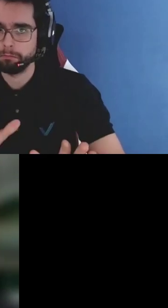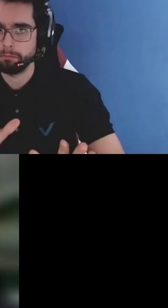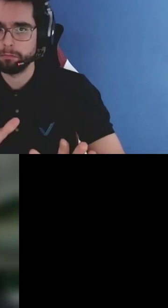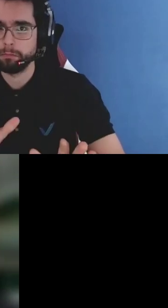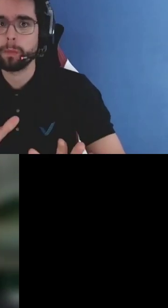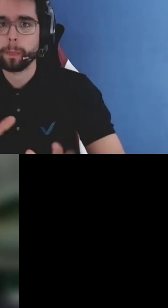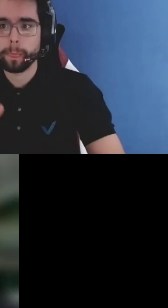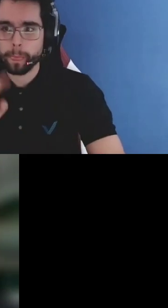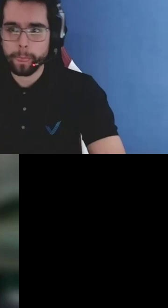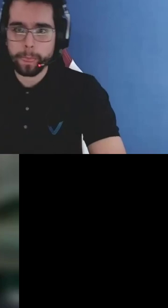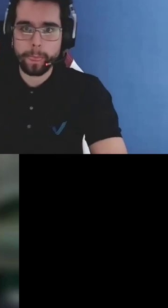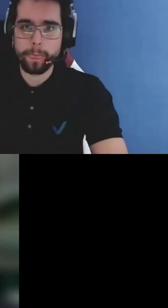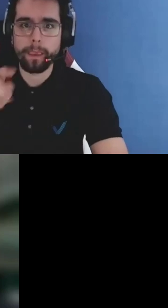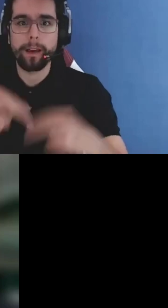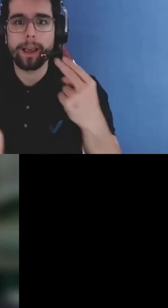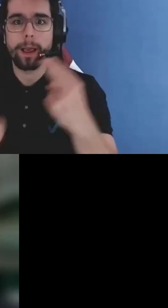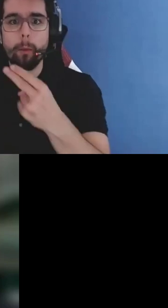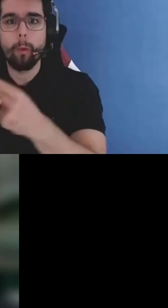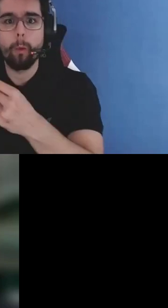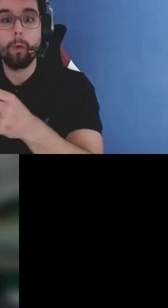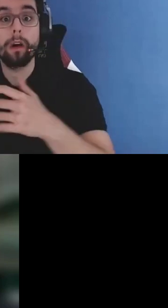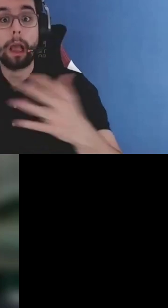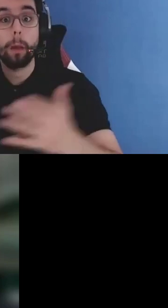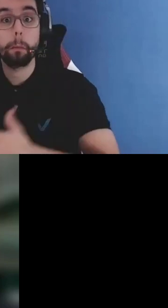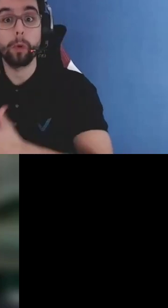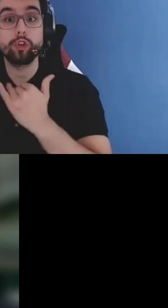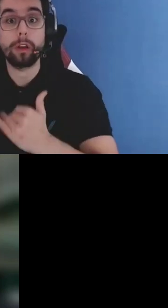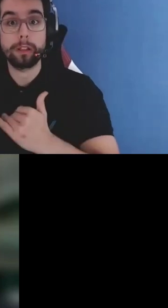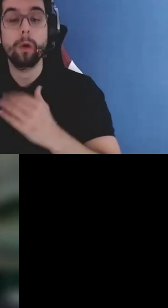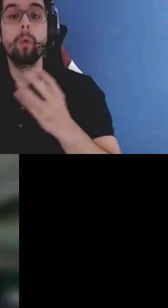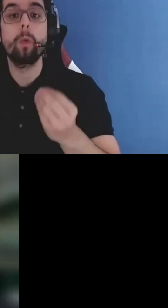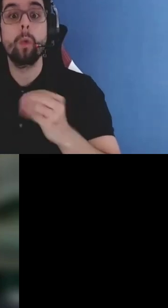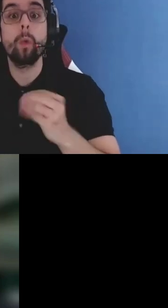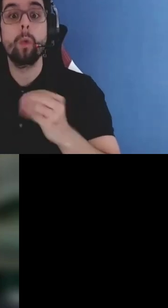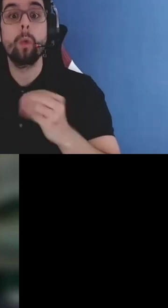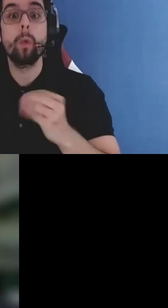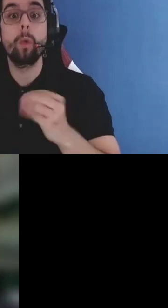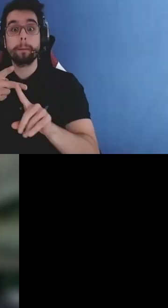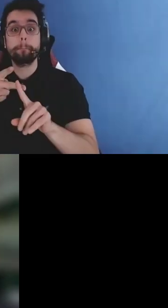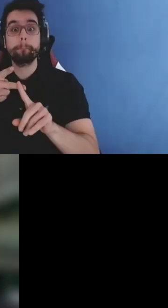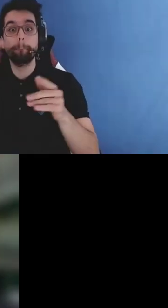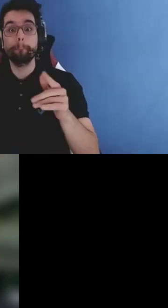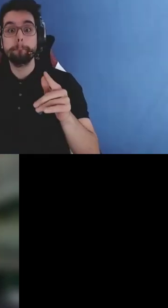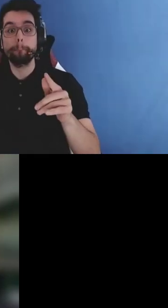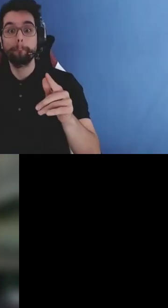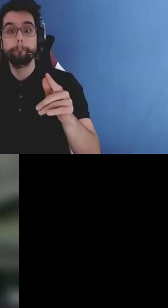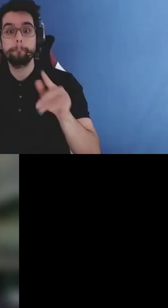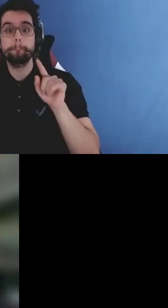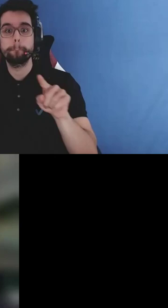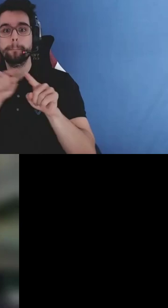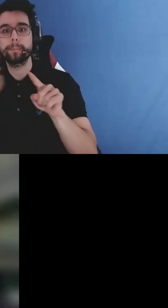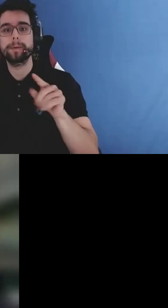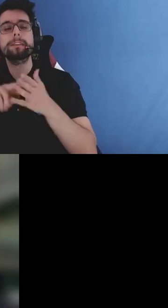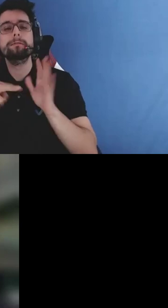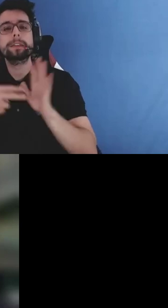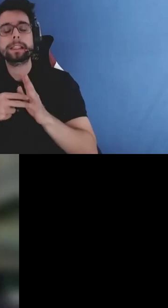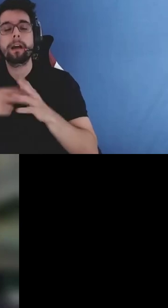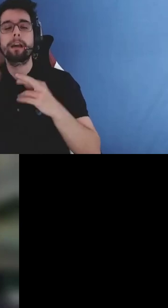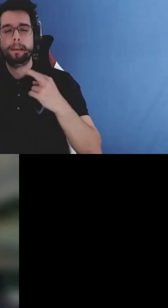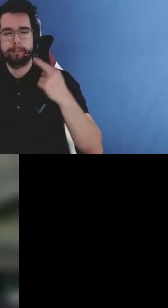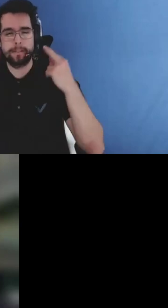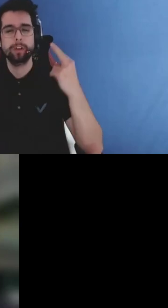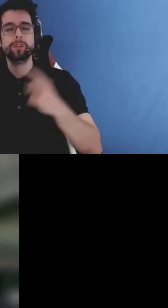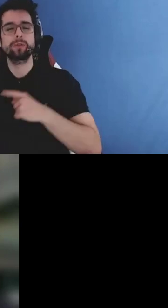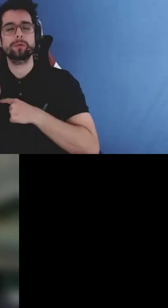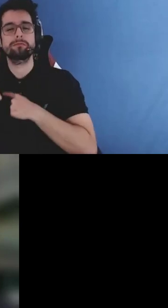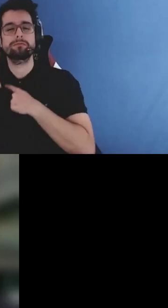early wonderful and then next up is i've been in this work for a long while uh but don't feel like a leader and then about